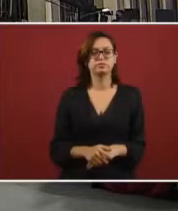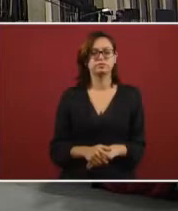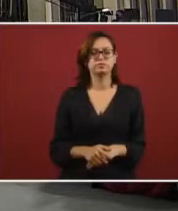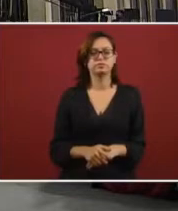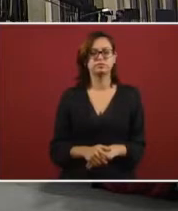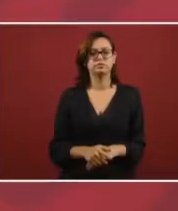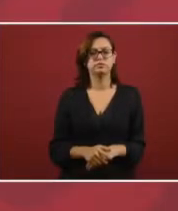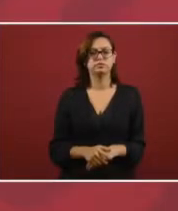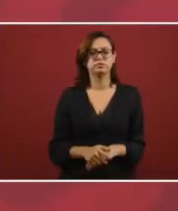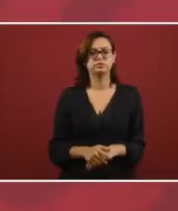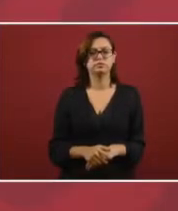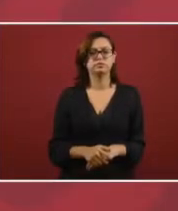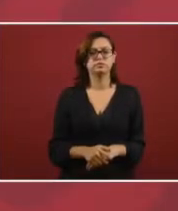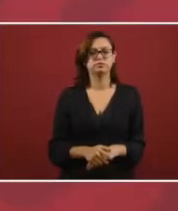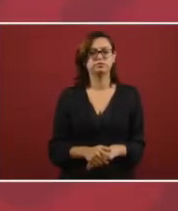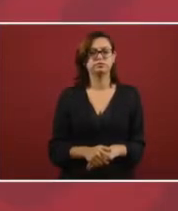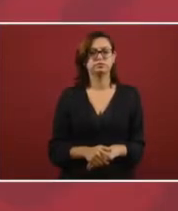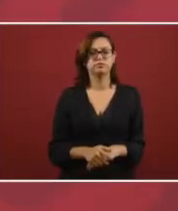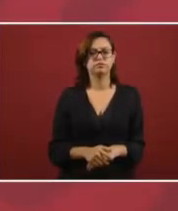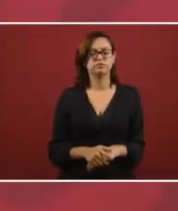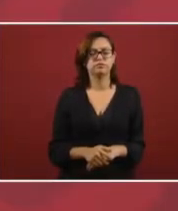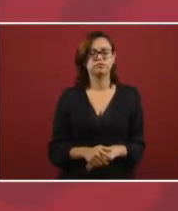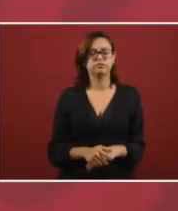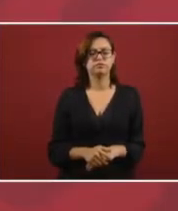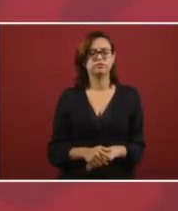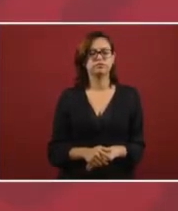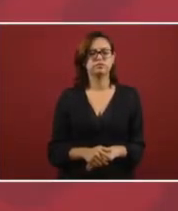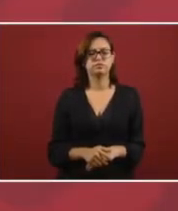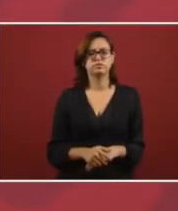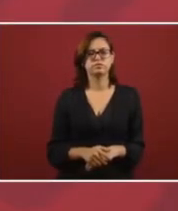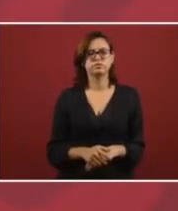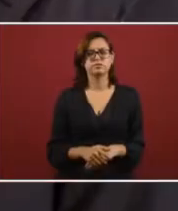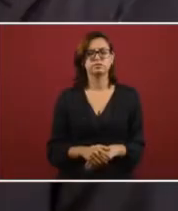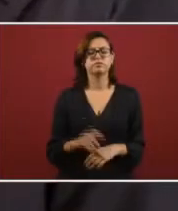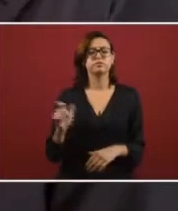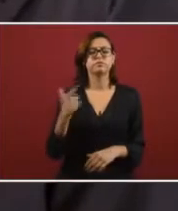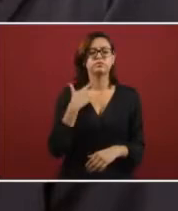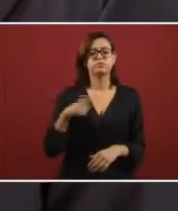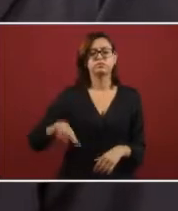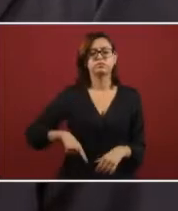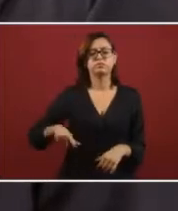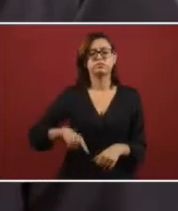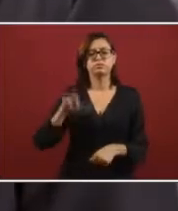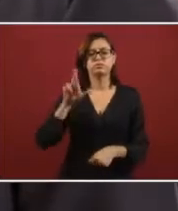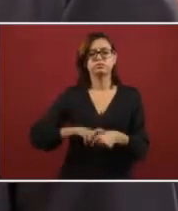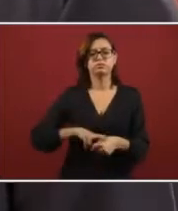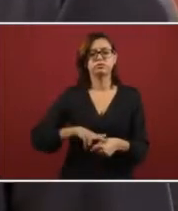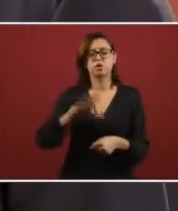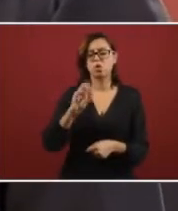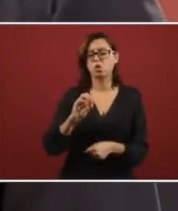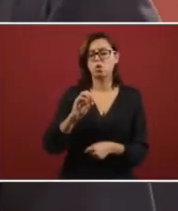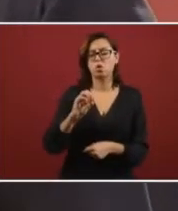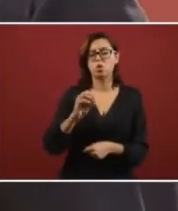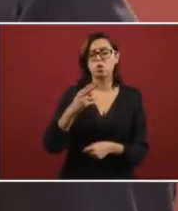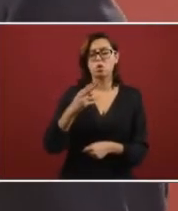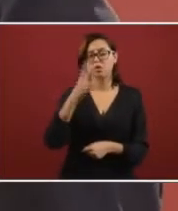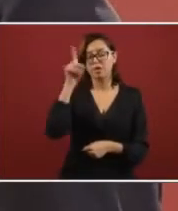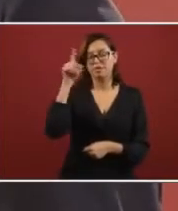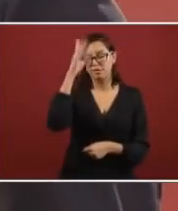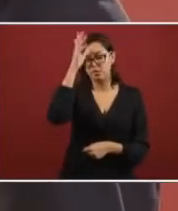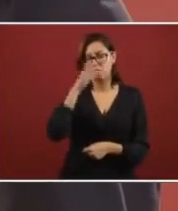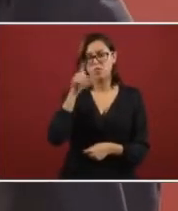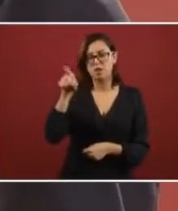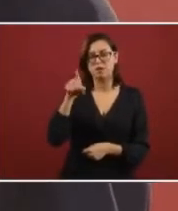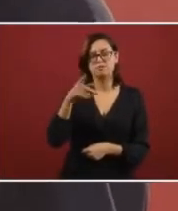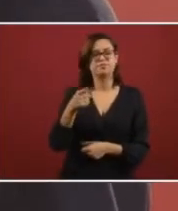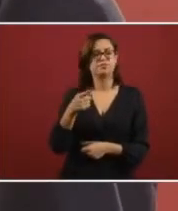Regarding the governor of Chihuahua Morela,